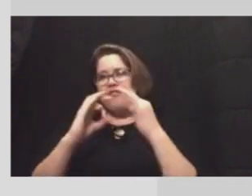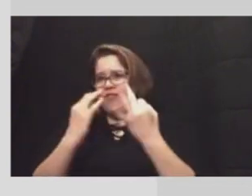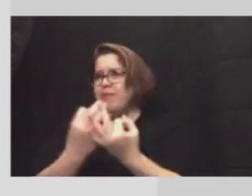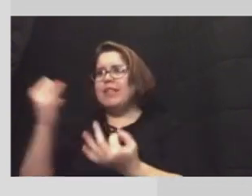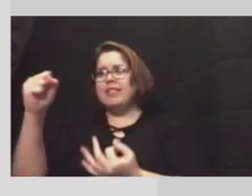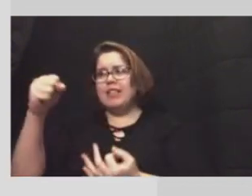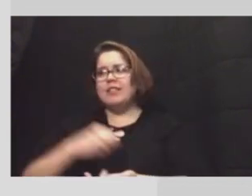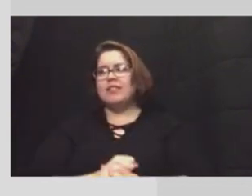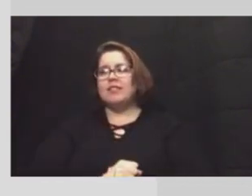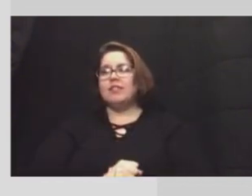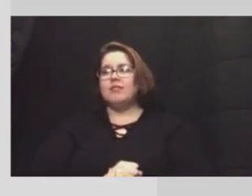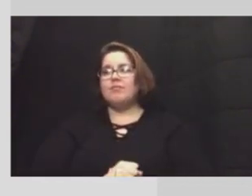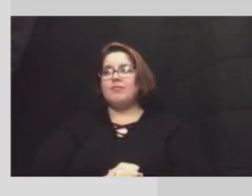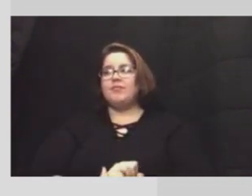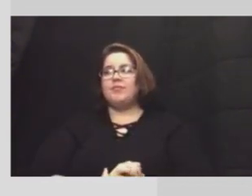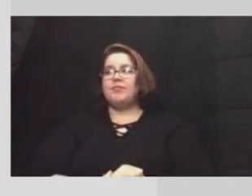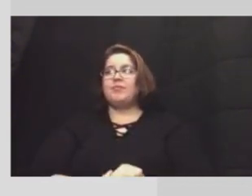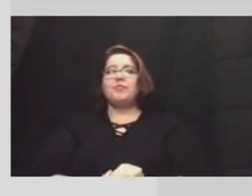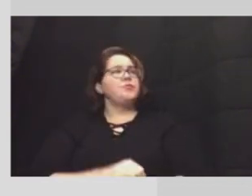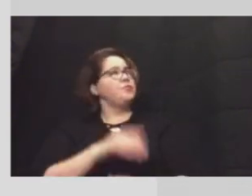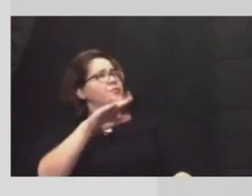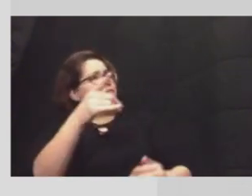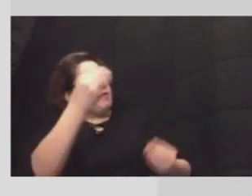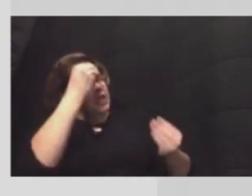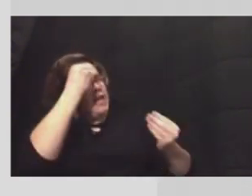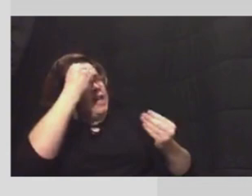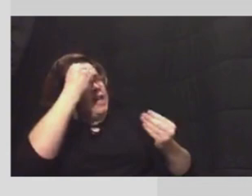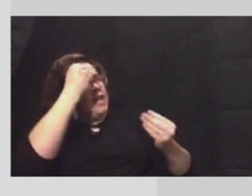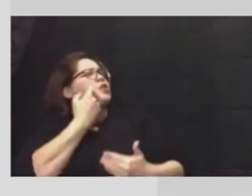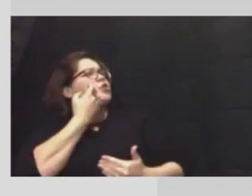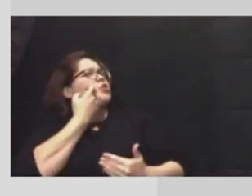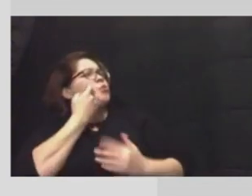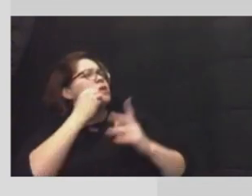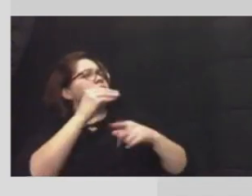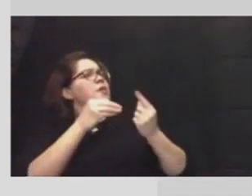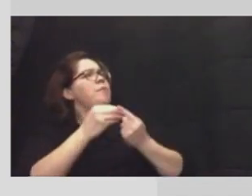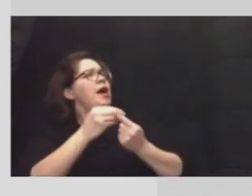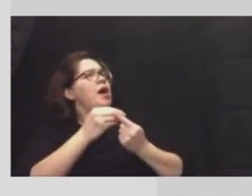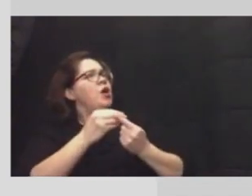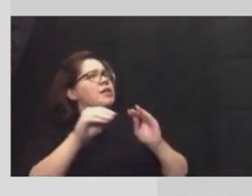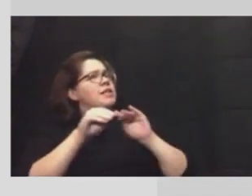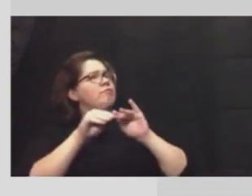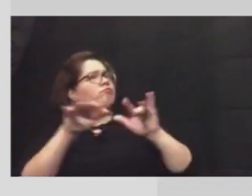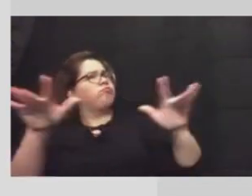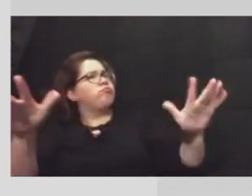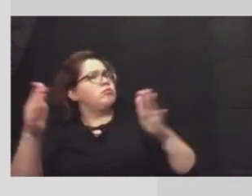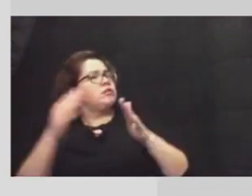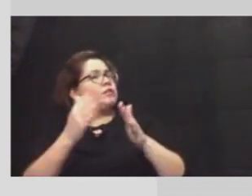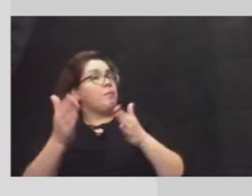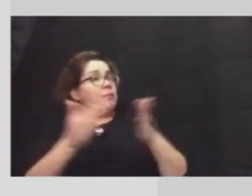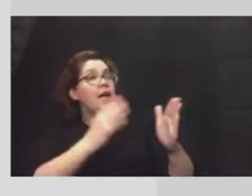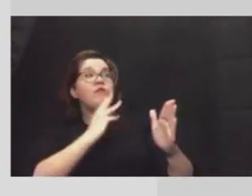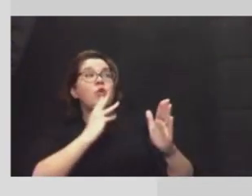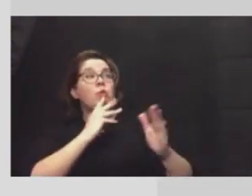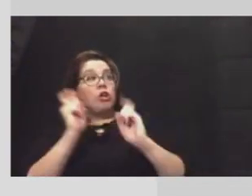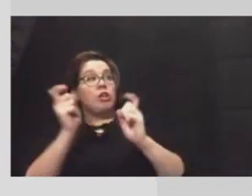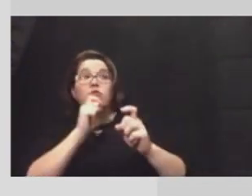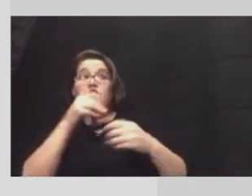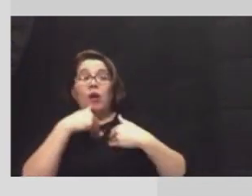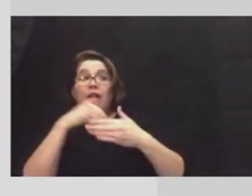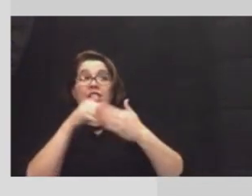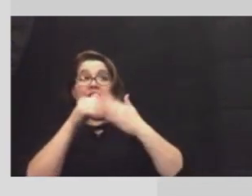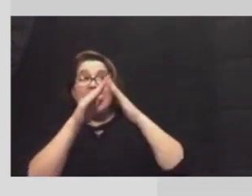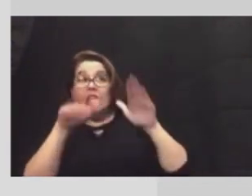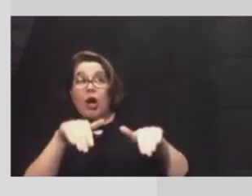can you tell us the latest on a distribution plan to get water to those who don't have it in their homes and